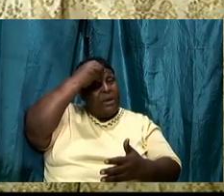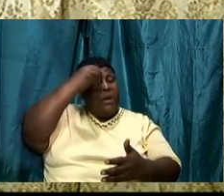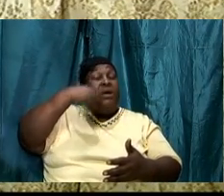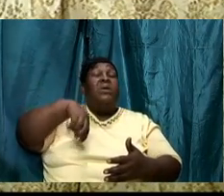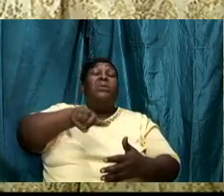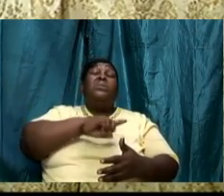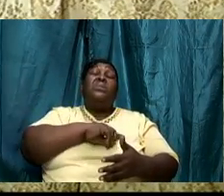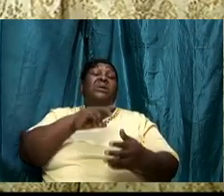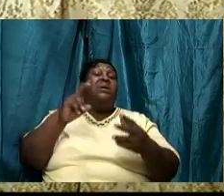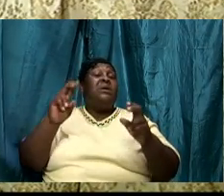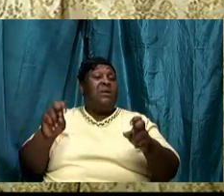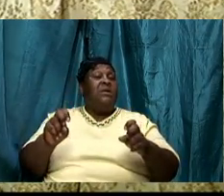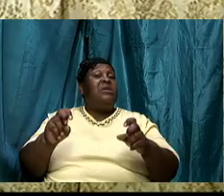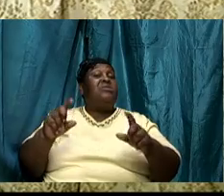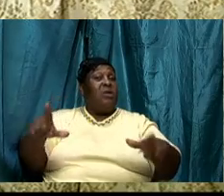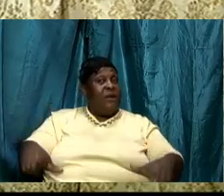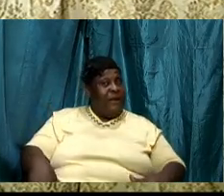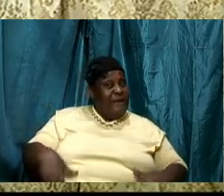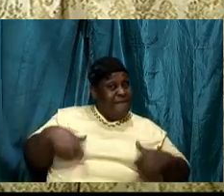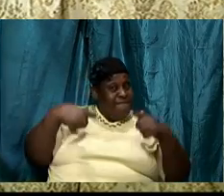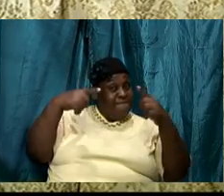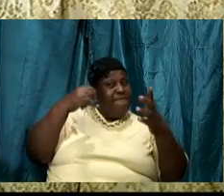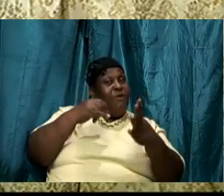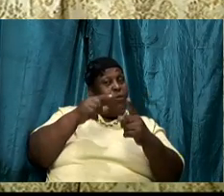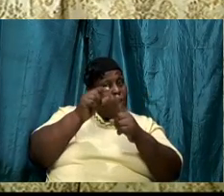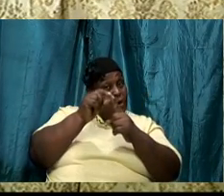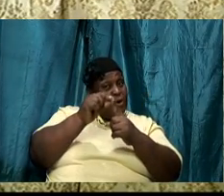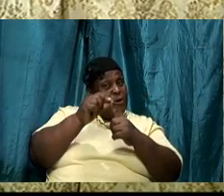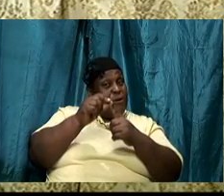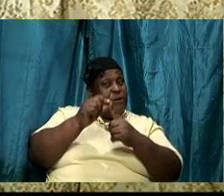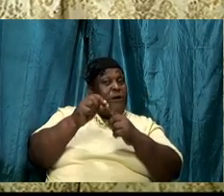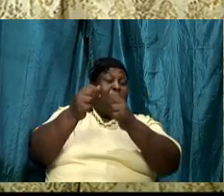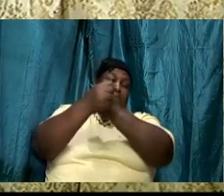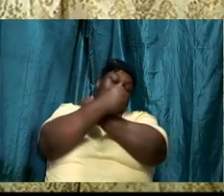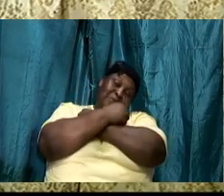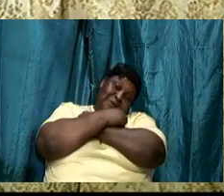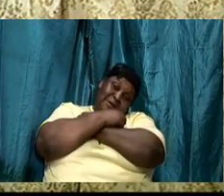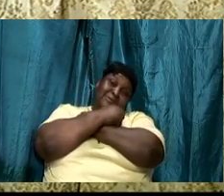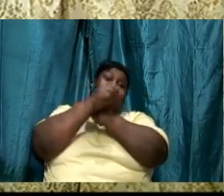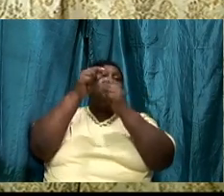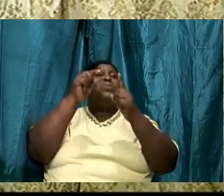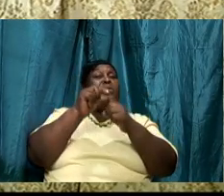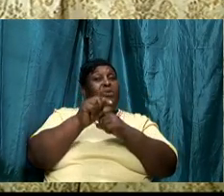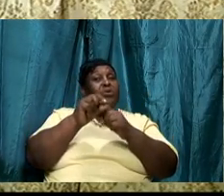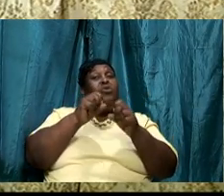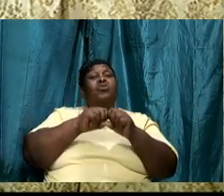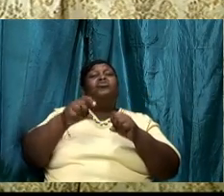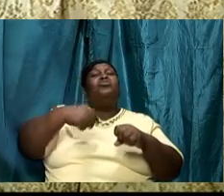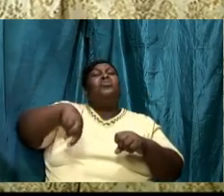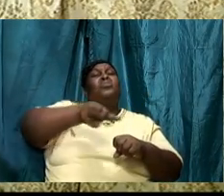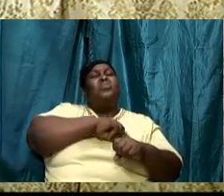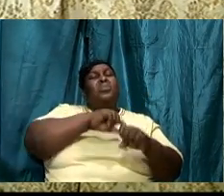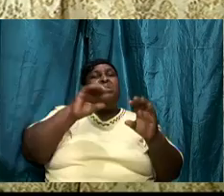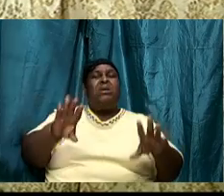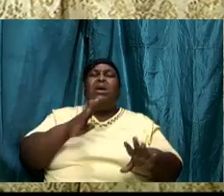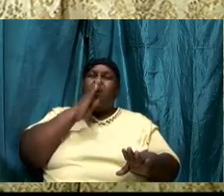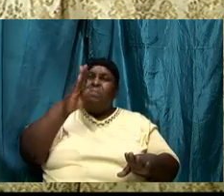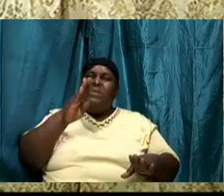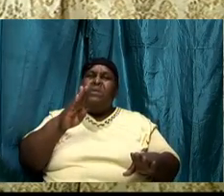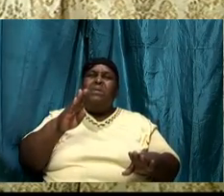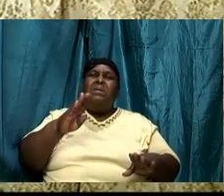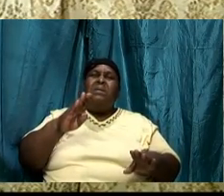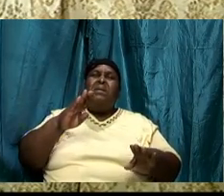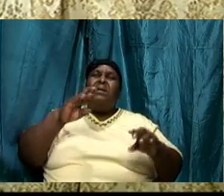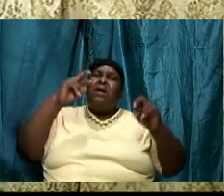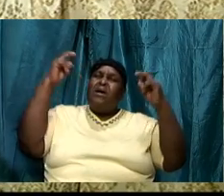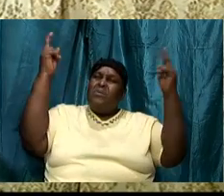need to live it so that we can overcome in this battle that Jesus already fought and